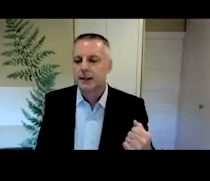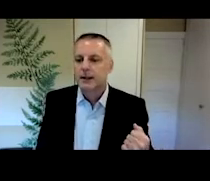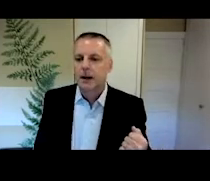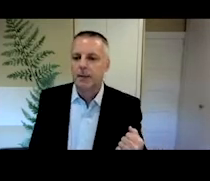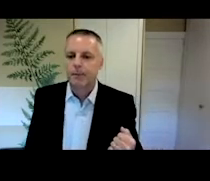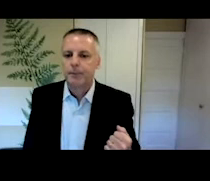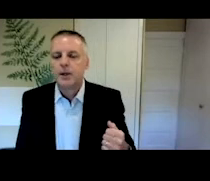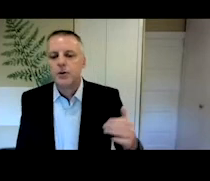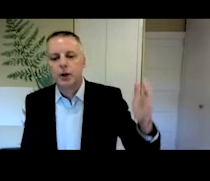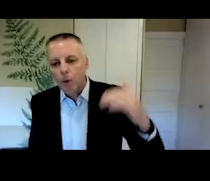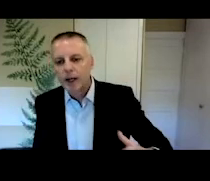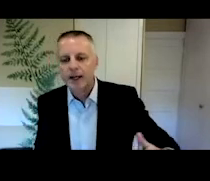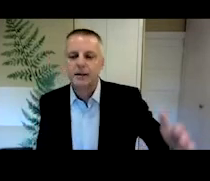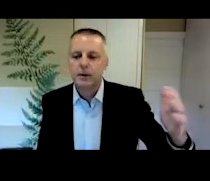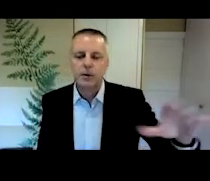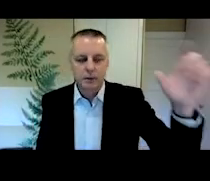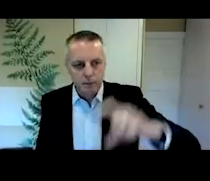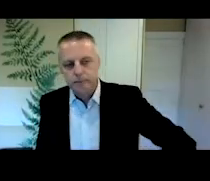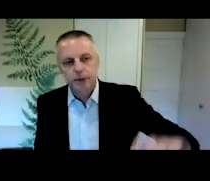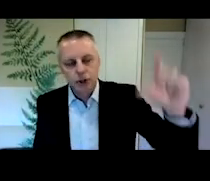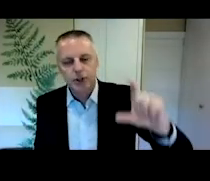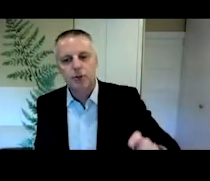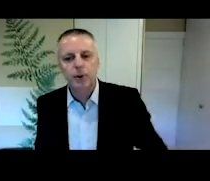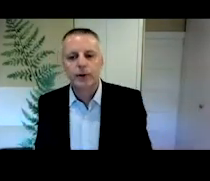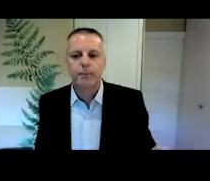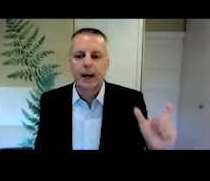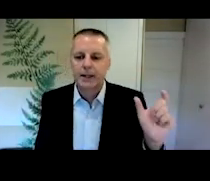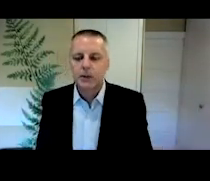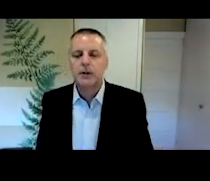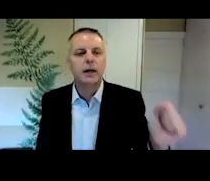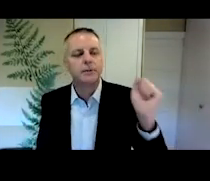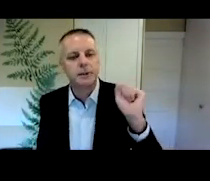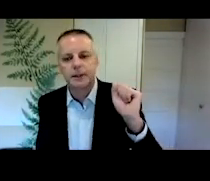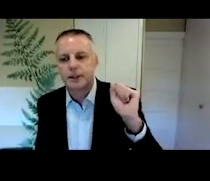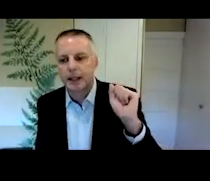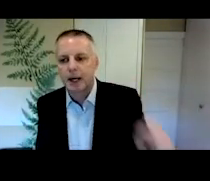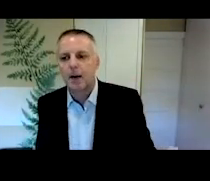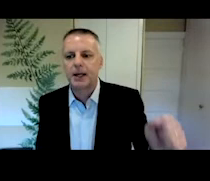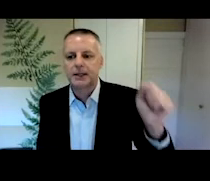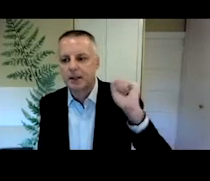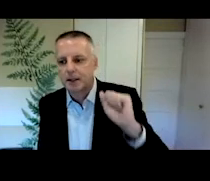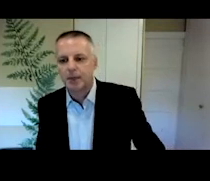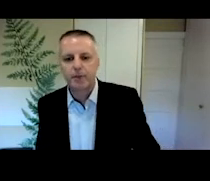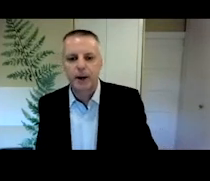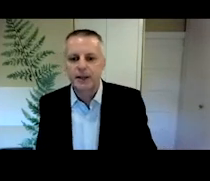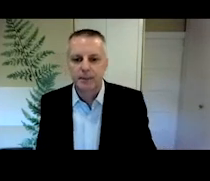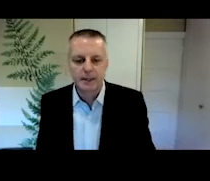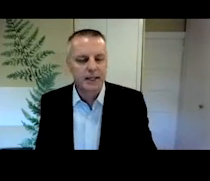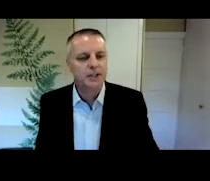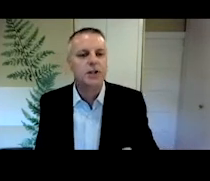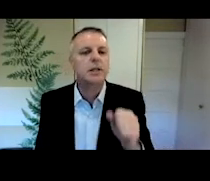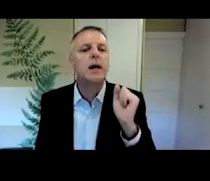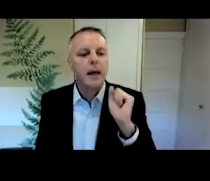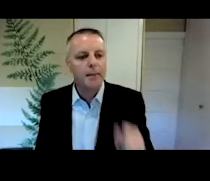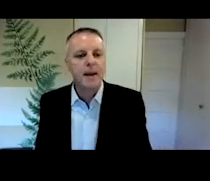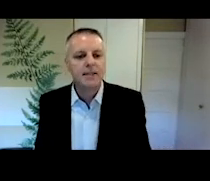has, um, you can organize it. You can search through it by student level and topics and number of participants.